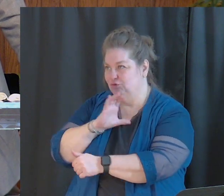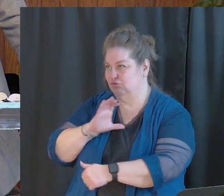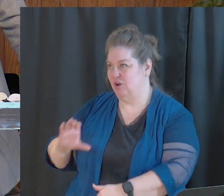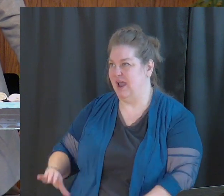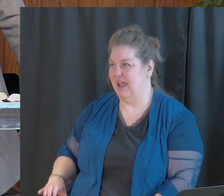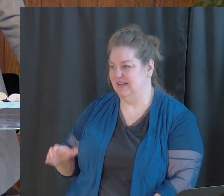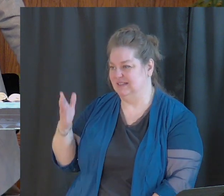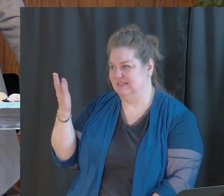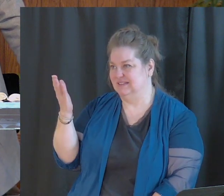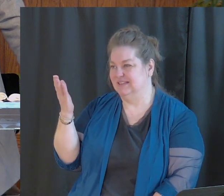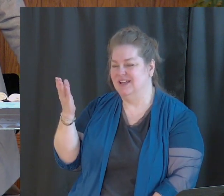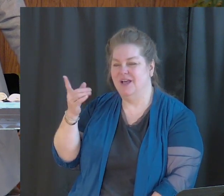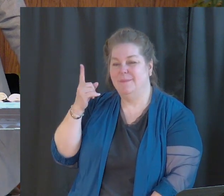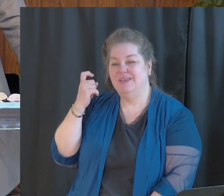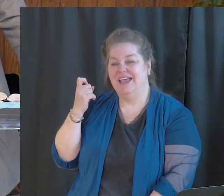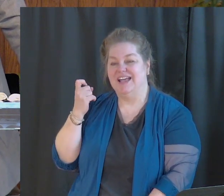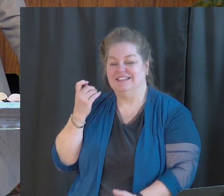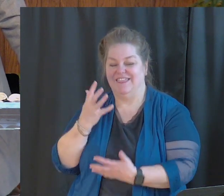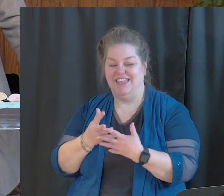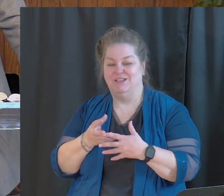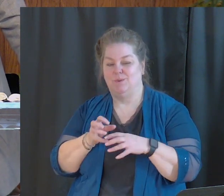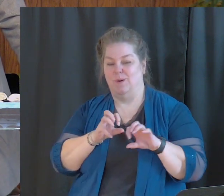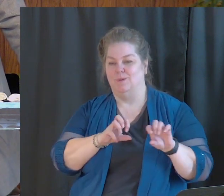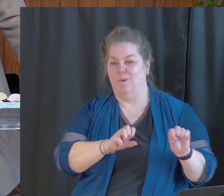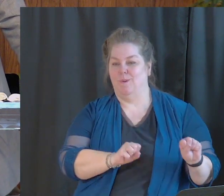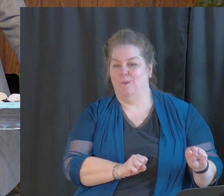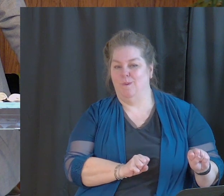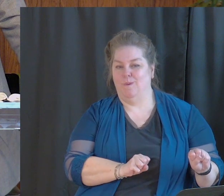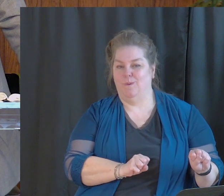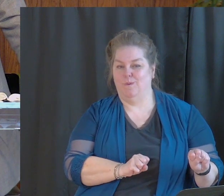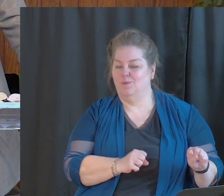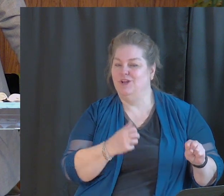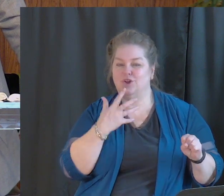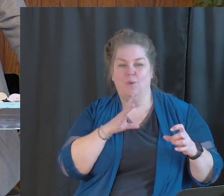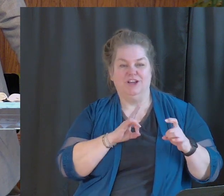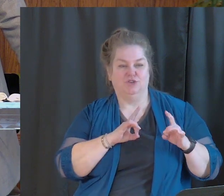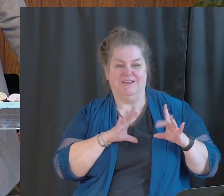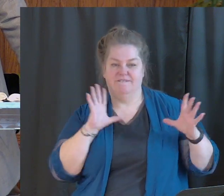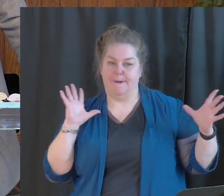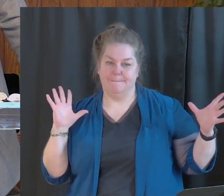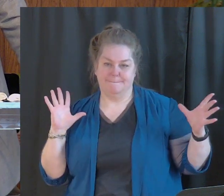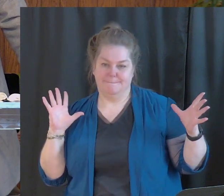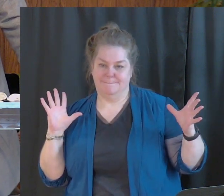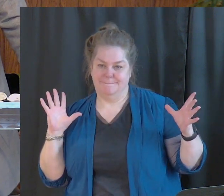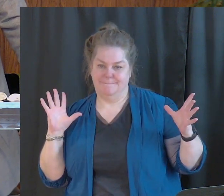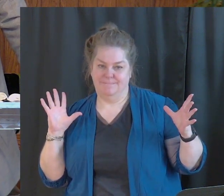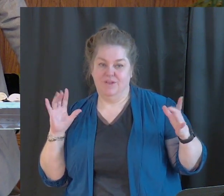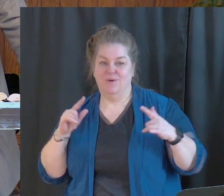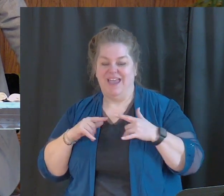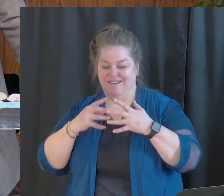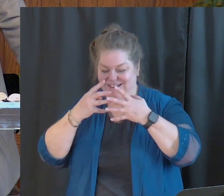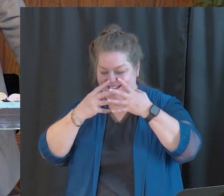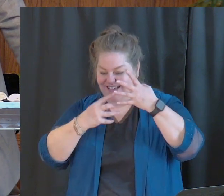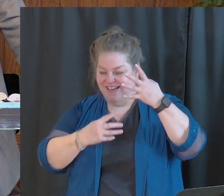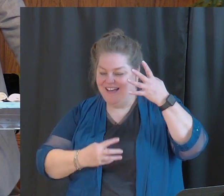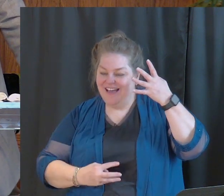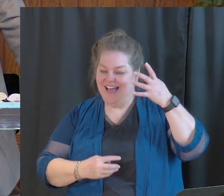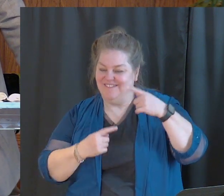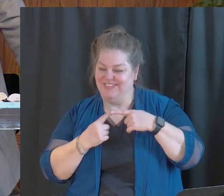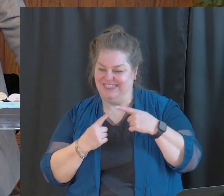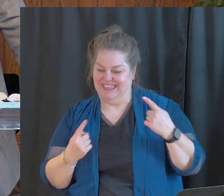because we don't really want to give up some things that are in our lives. We have a long list of conveniences